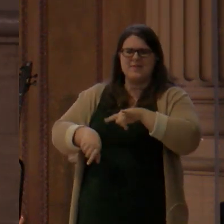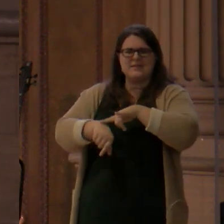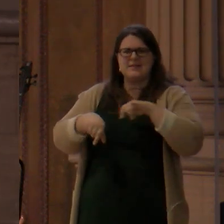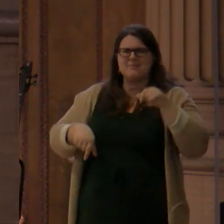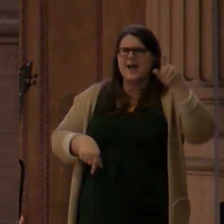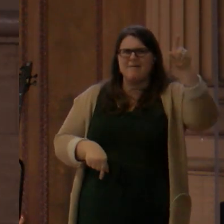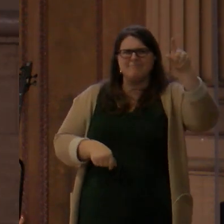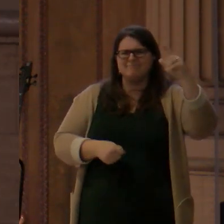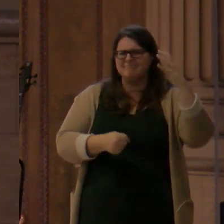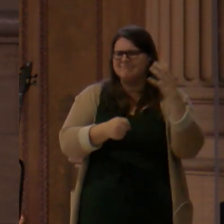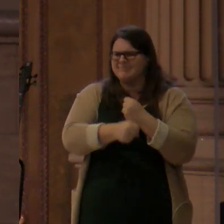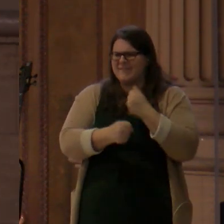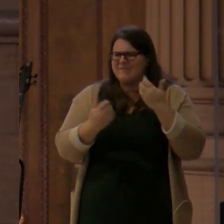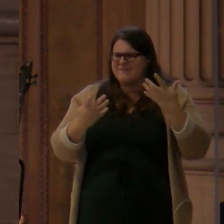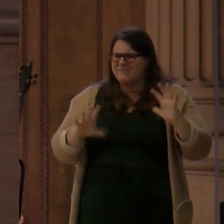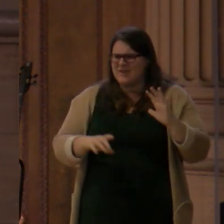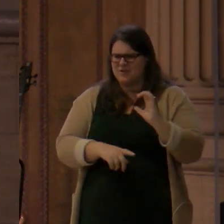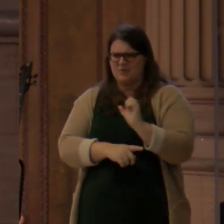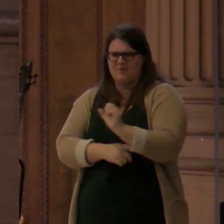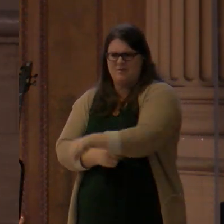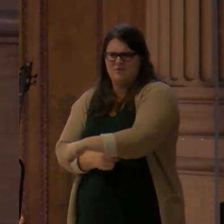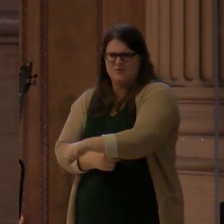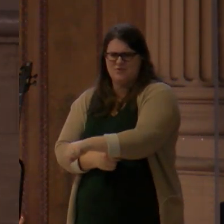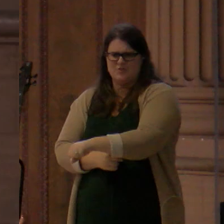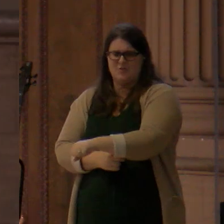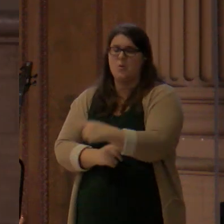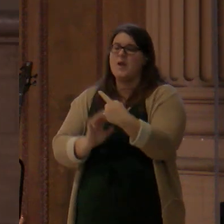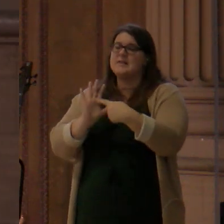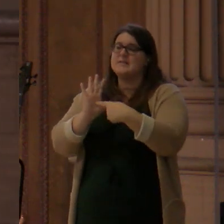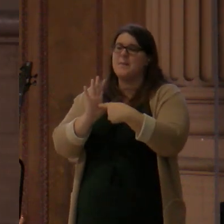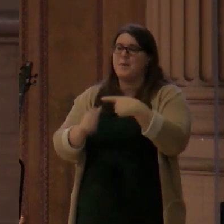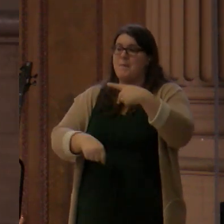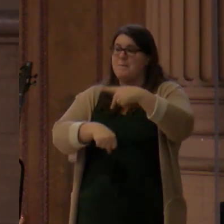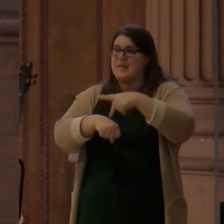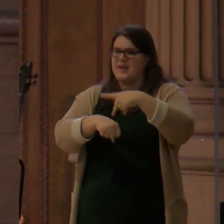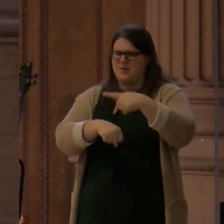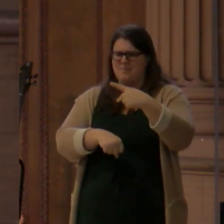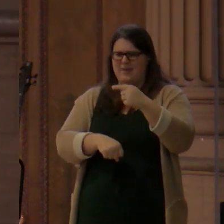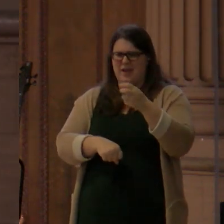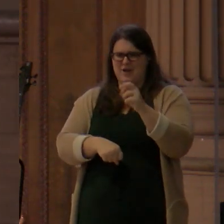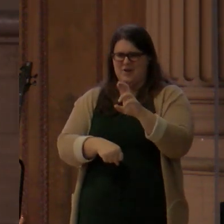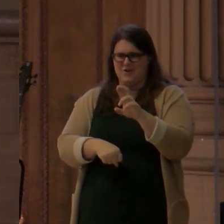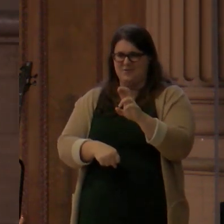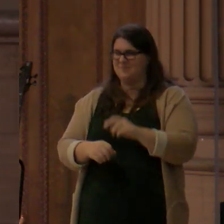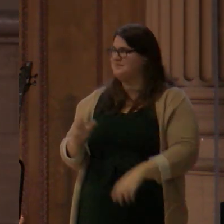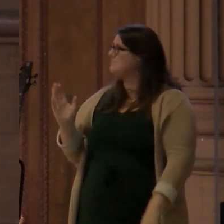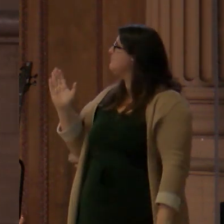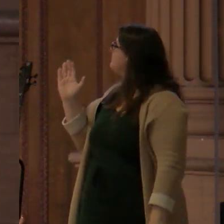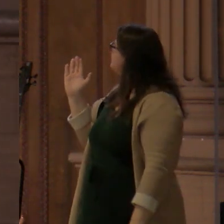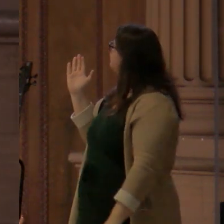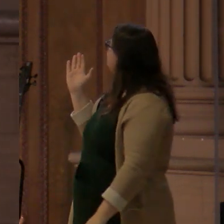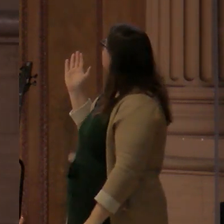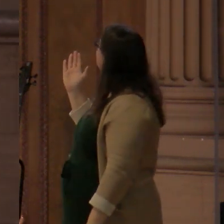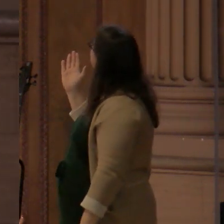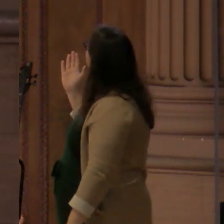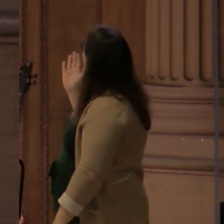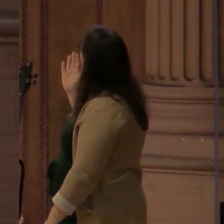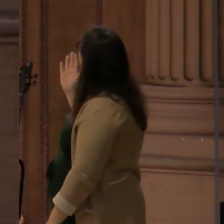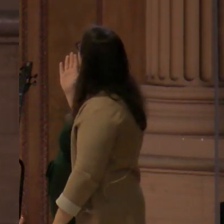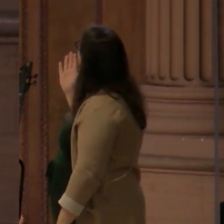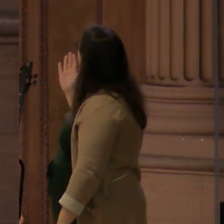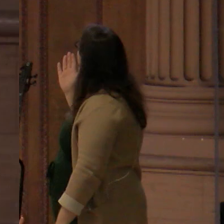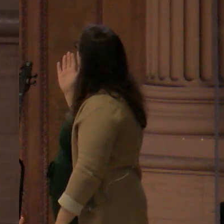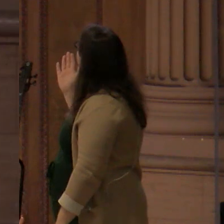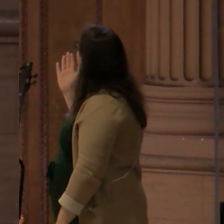Matthew 16, verse 18. says, I tell you, you are Peter and on this rock I'll build my church and the gates of hell shall not prevail against